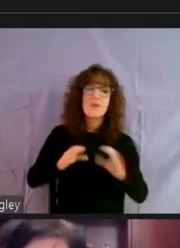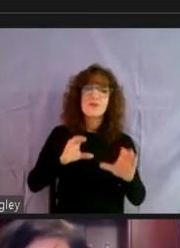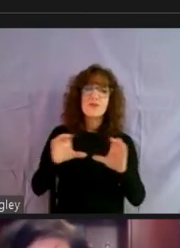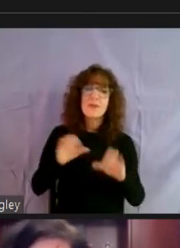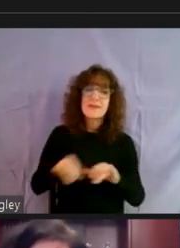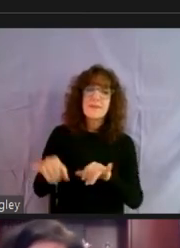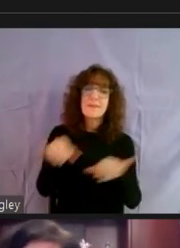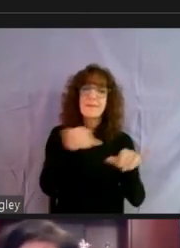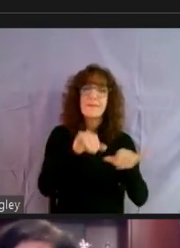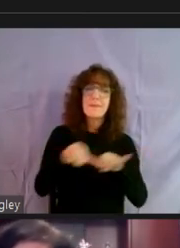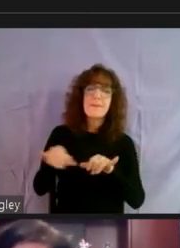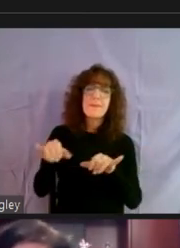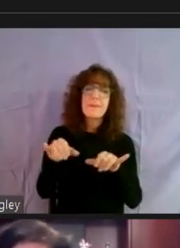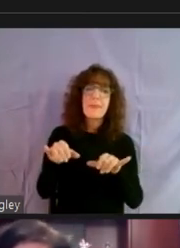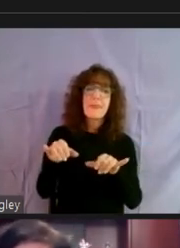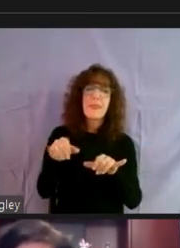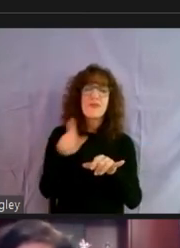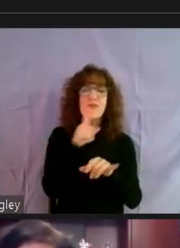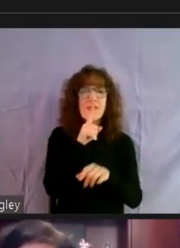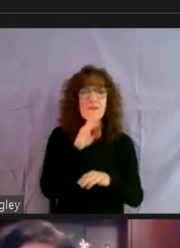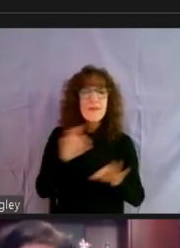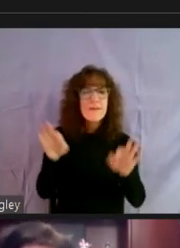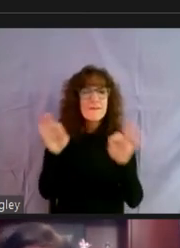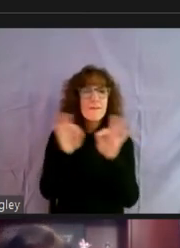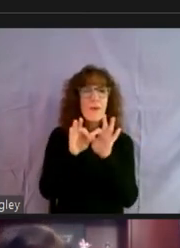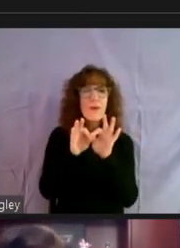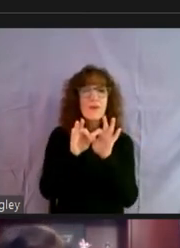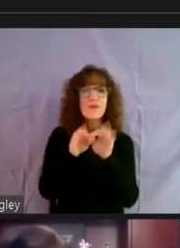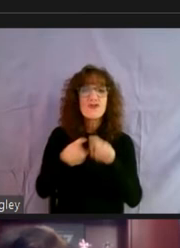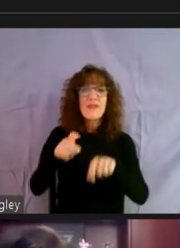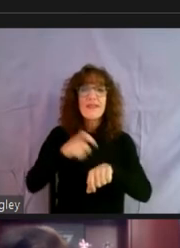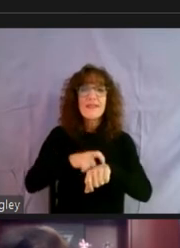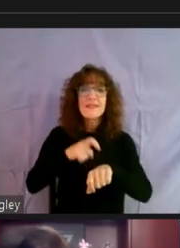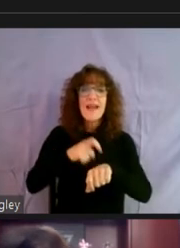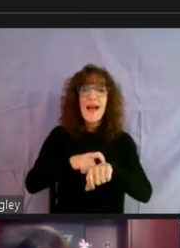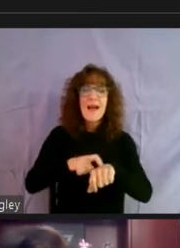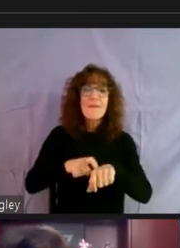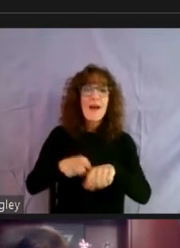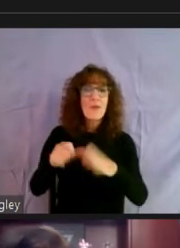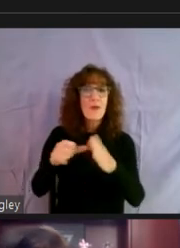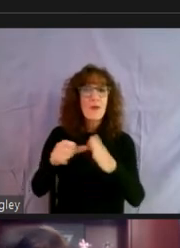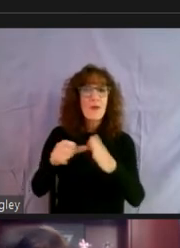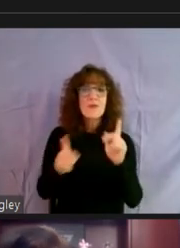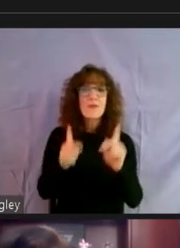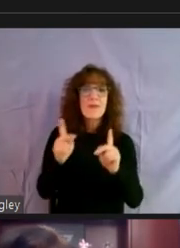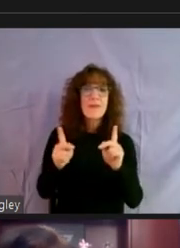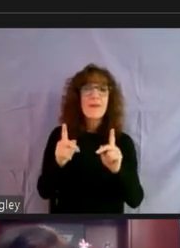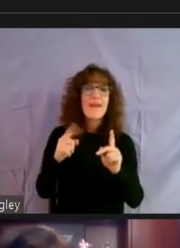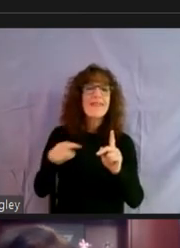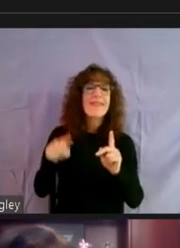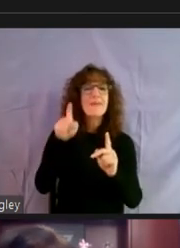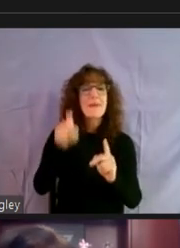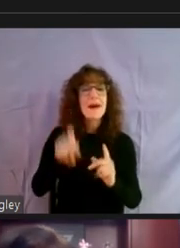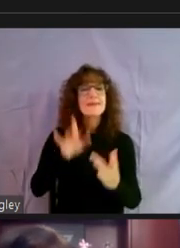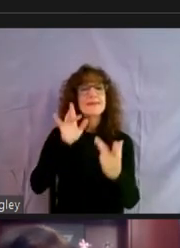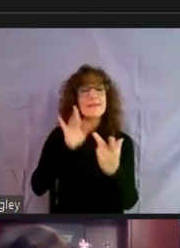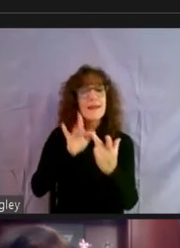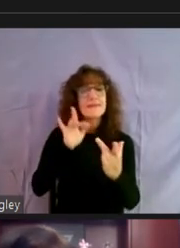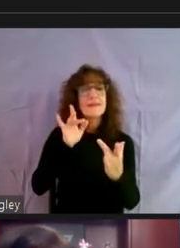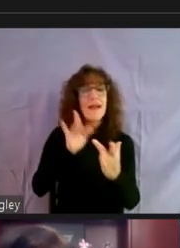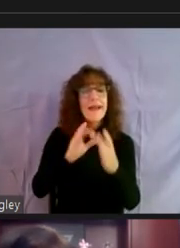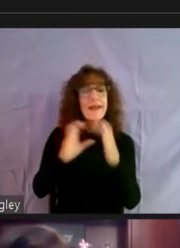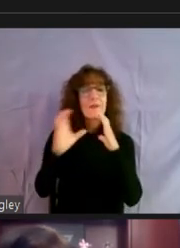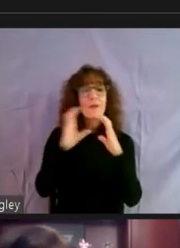Um, what's really important during this time period and what we're emphasizing to our residents is that they keep in contact and communication